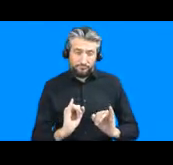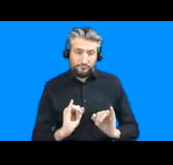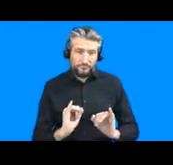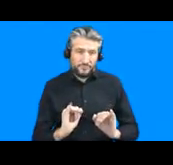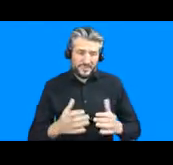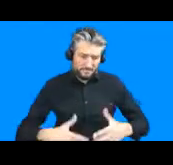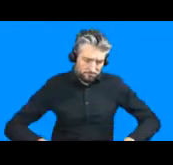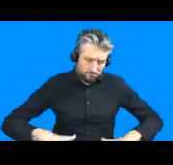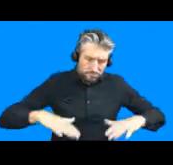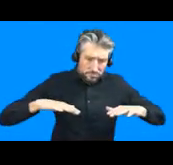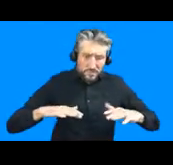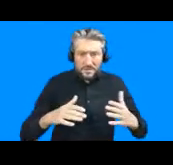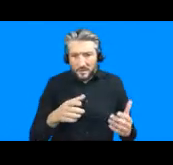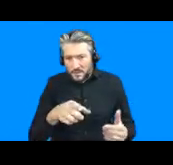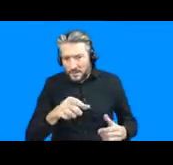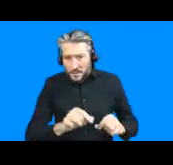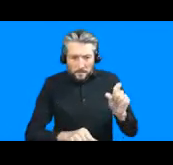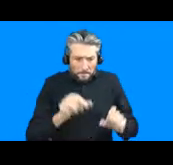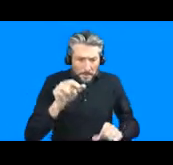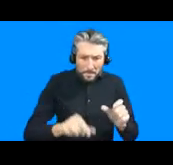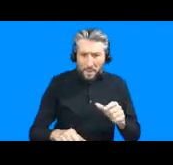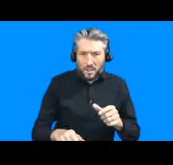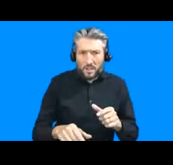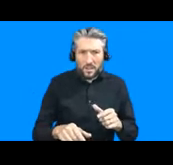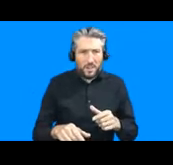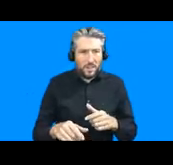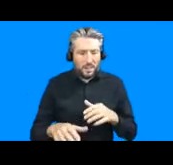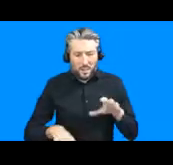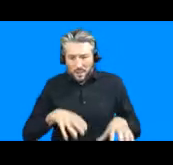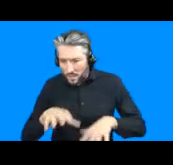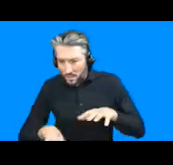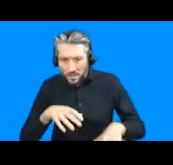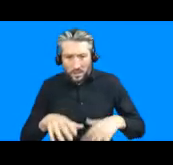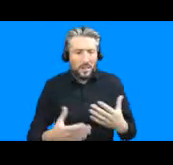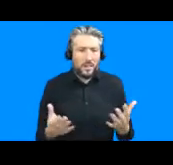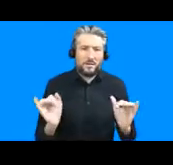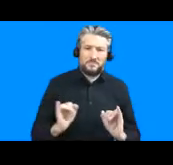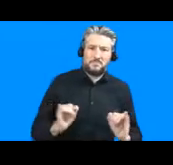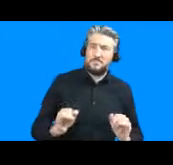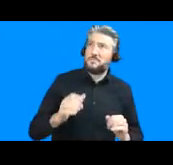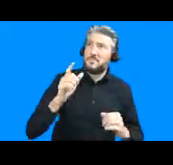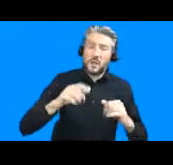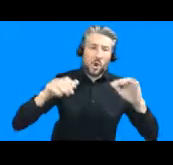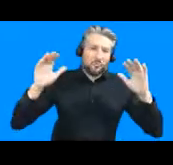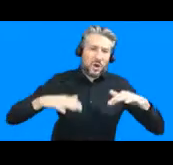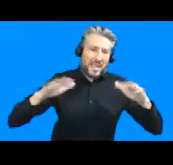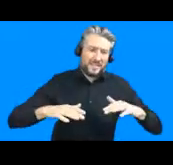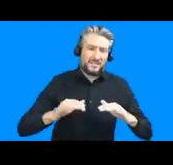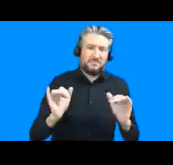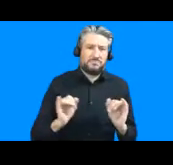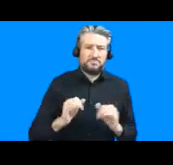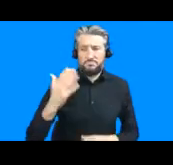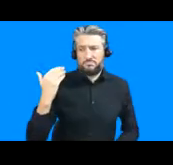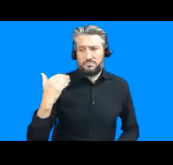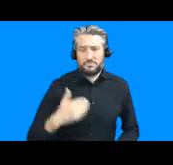and what people had to had to had to experience when this when this rainfall was happening so so this is all you know